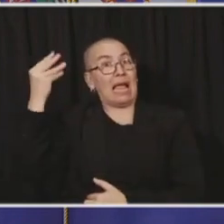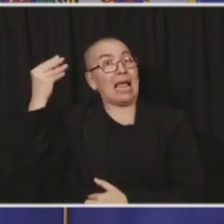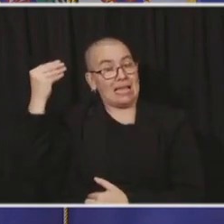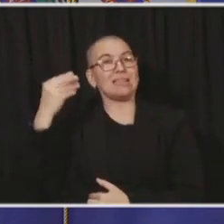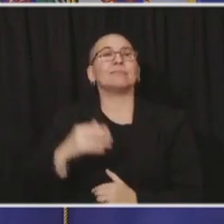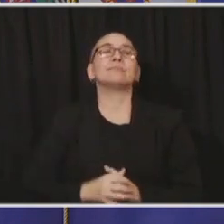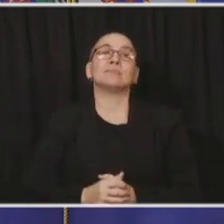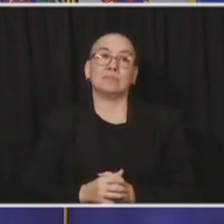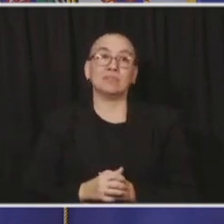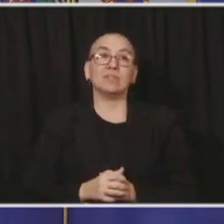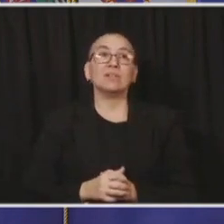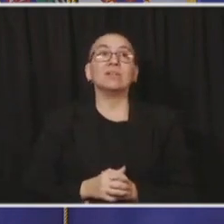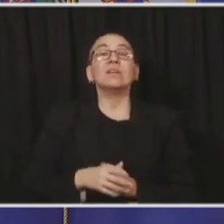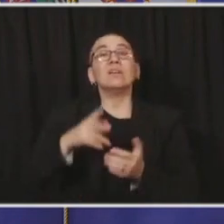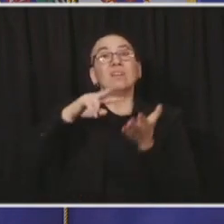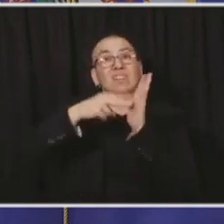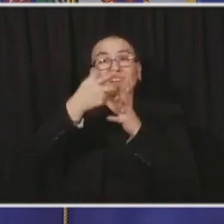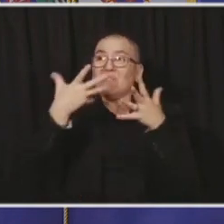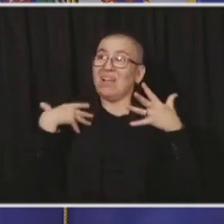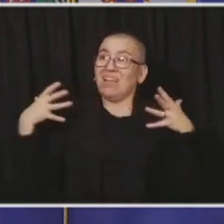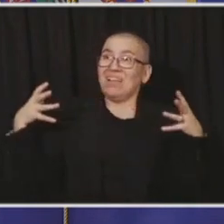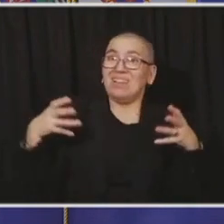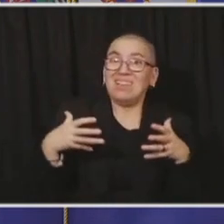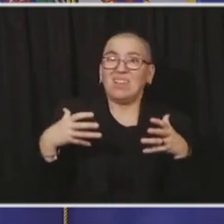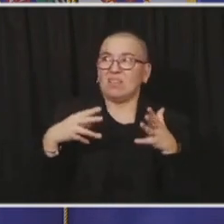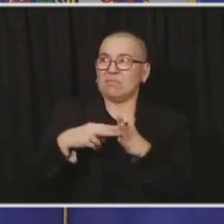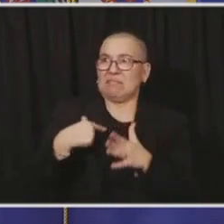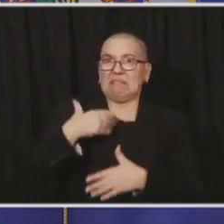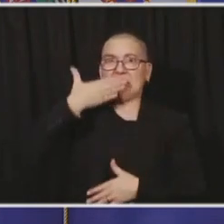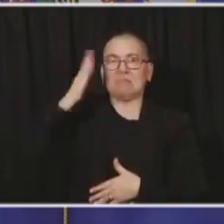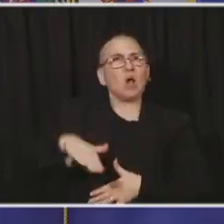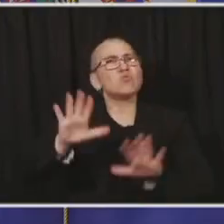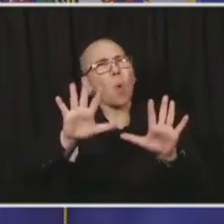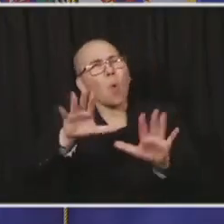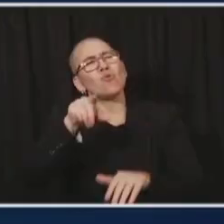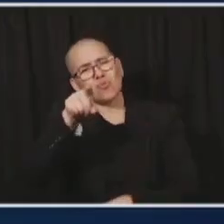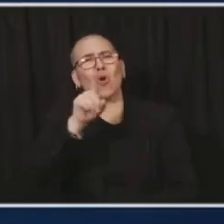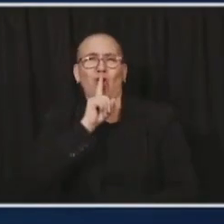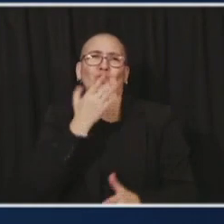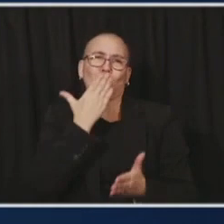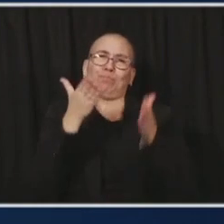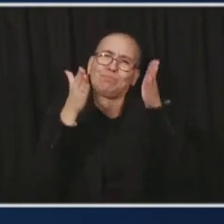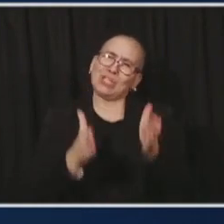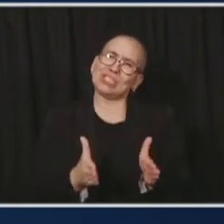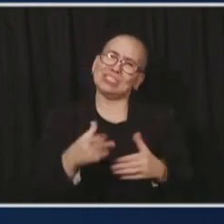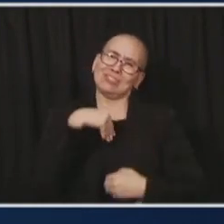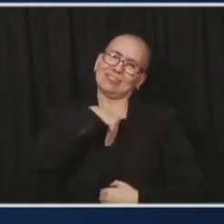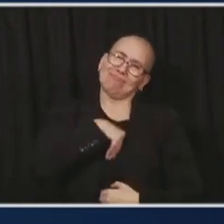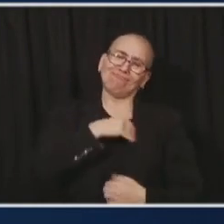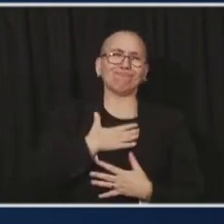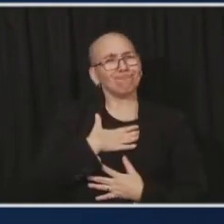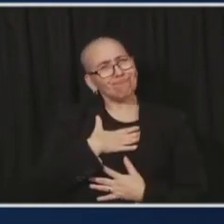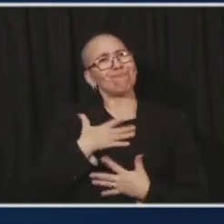make you a bad person. It makes you a really good person. And we need to figure out how to strike that balance. Outdoor events and entertainment. Minnesotans,